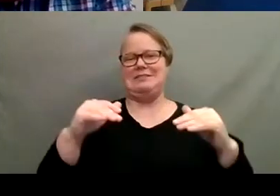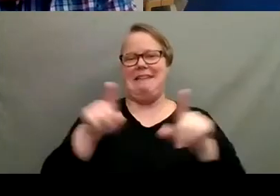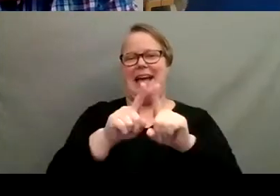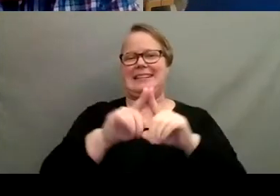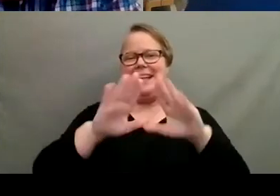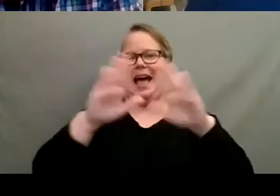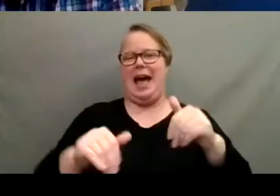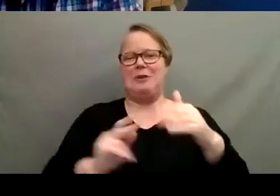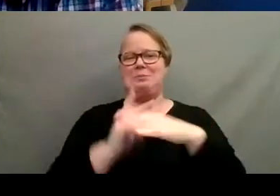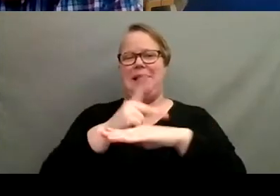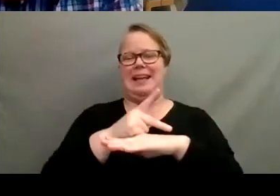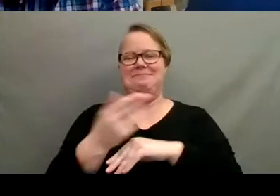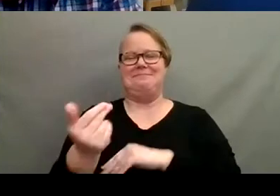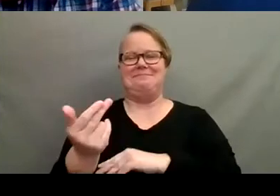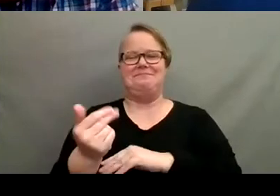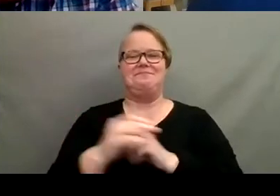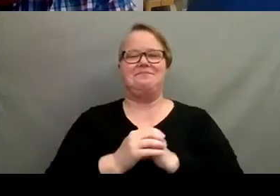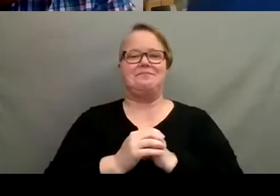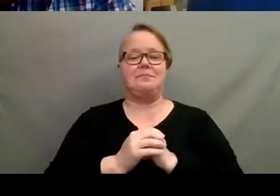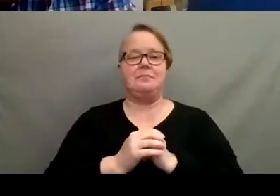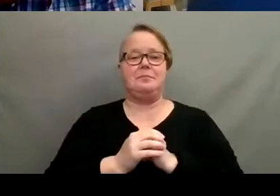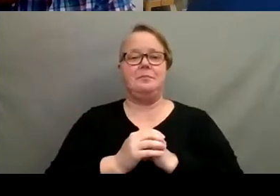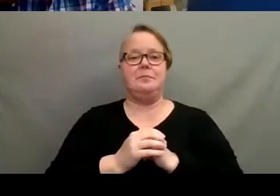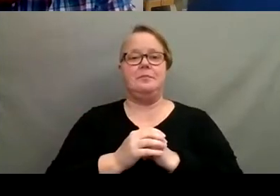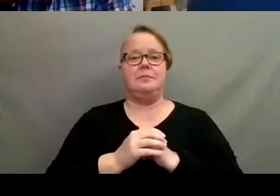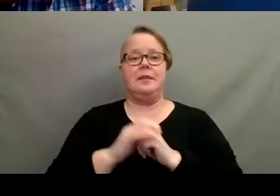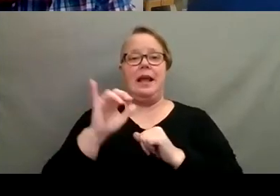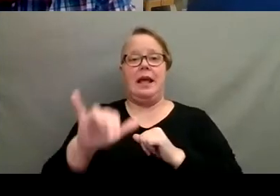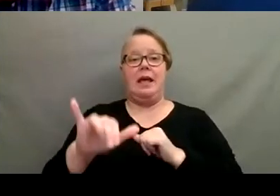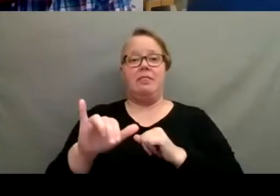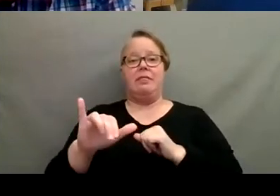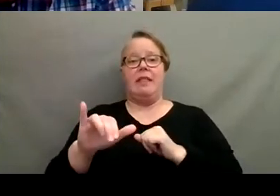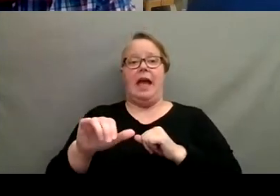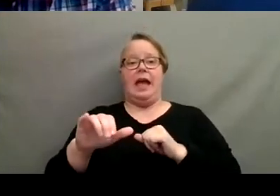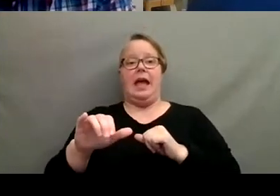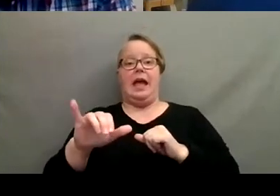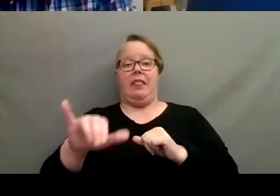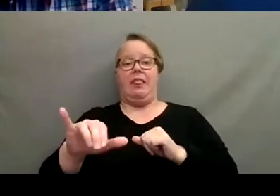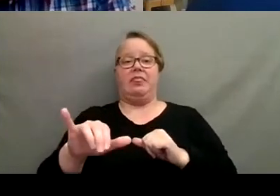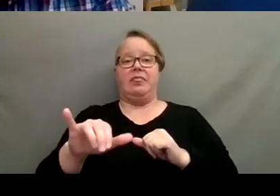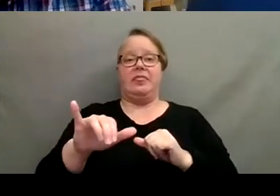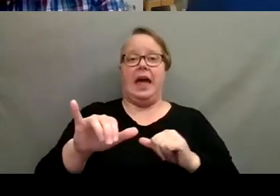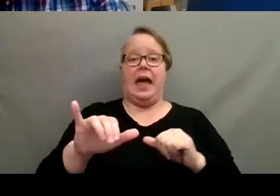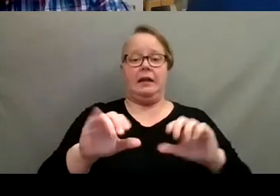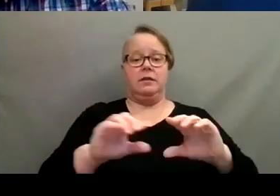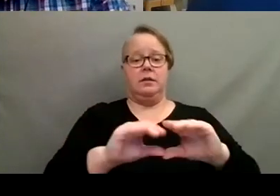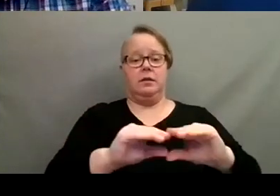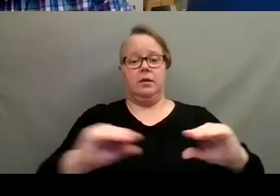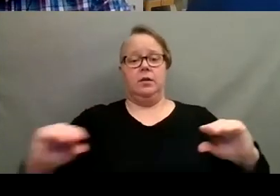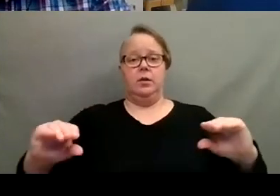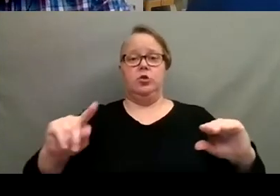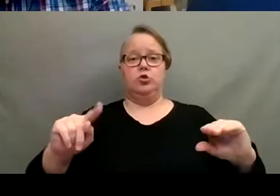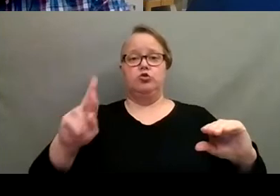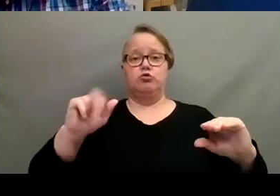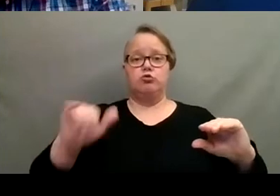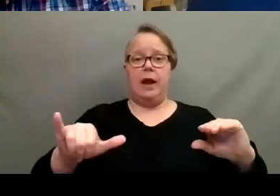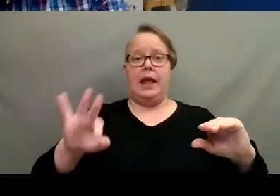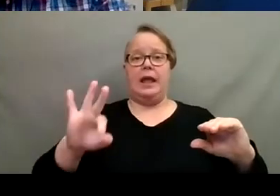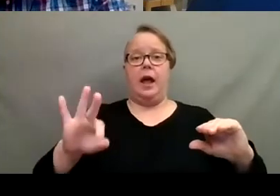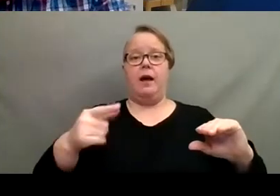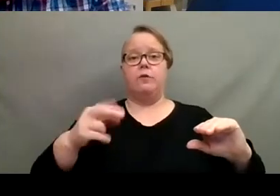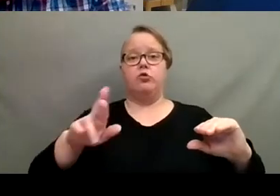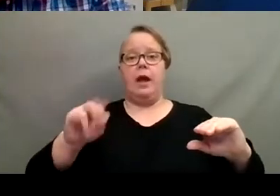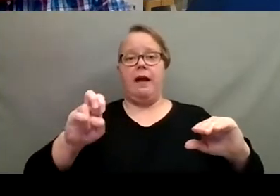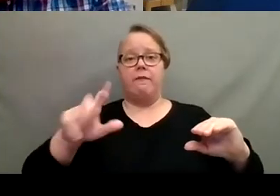And that, and that clumping and that gravel is good for other house plants too. Not just rosemary, especially, and that can help with that, you know, bringing them in and then